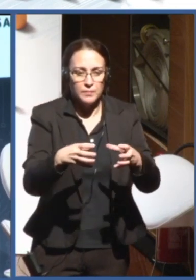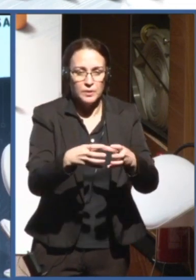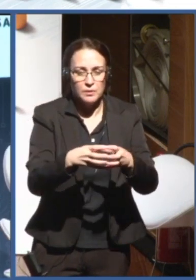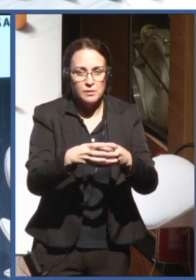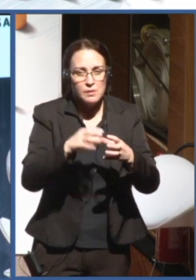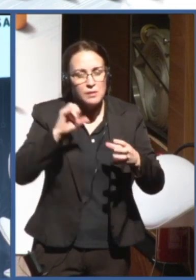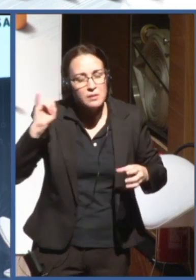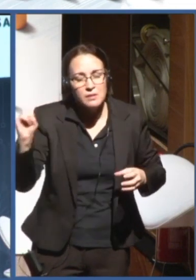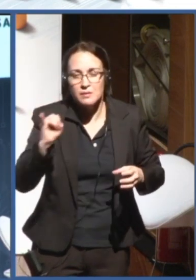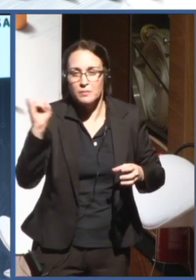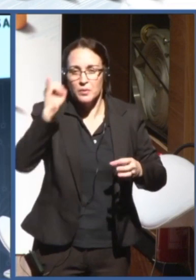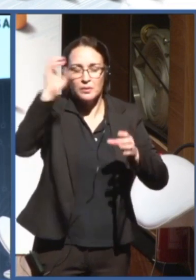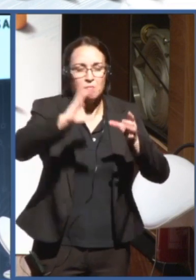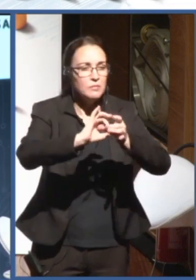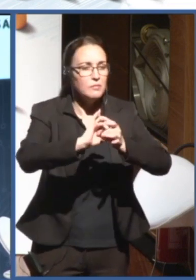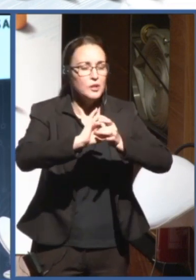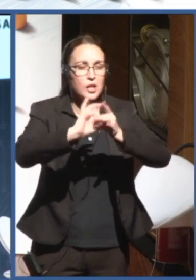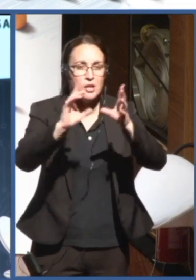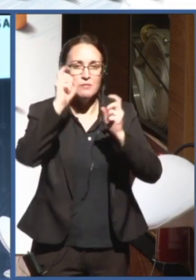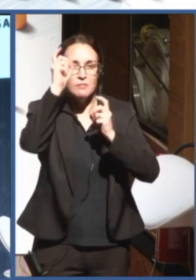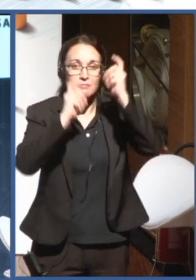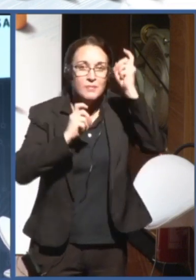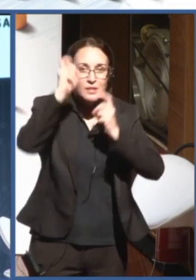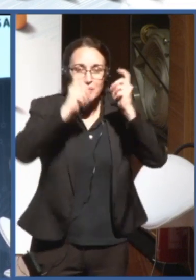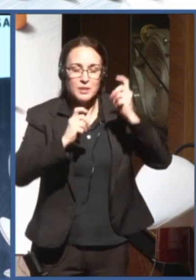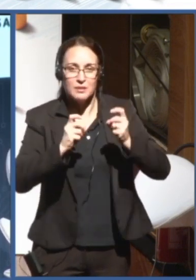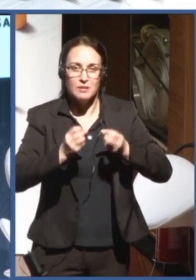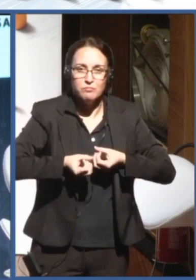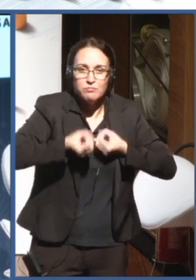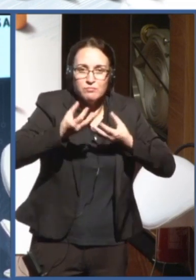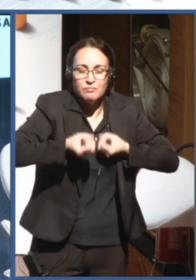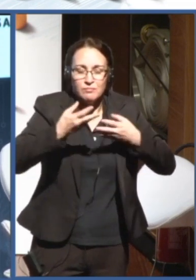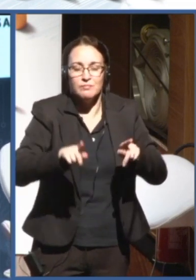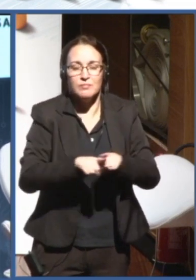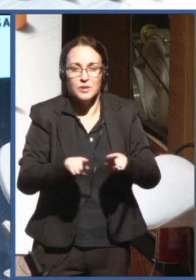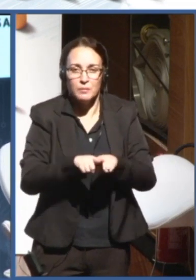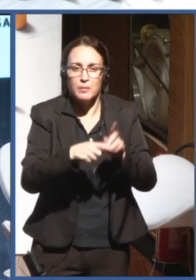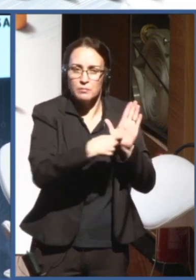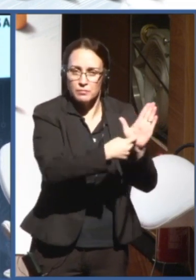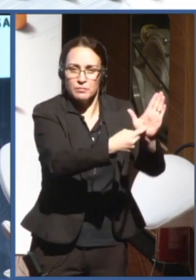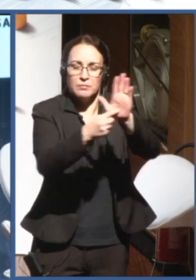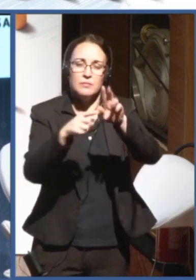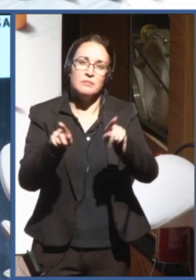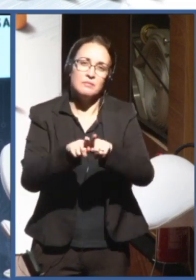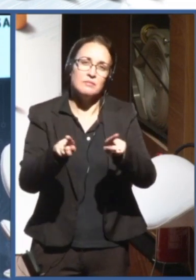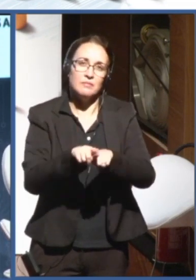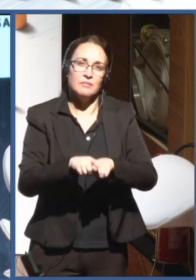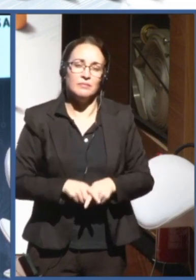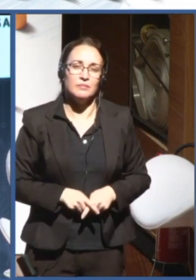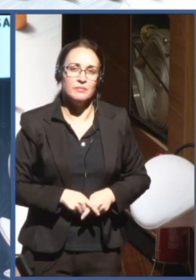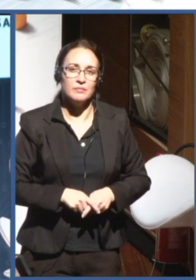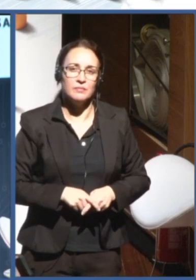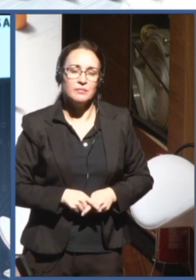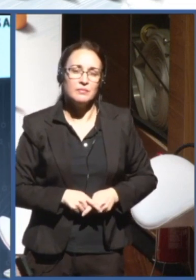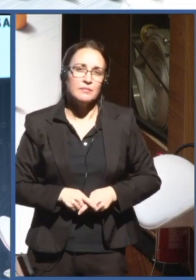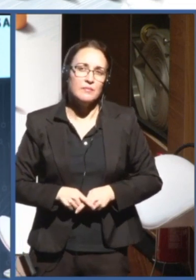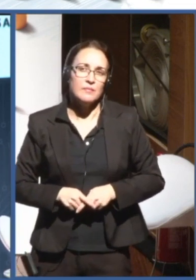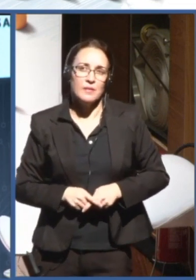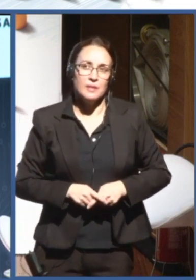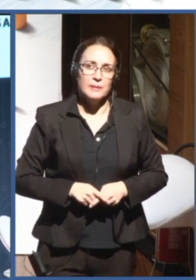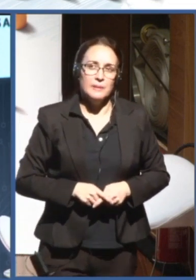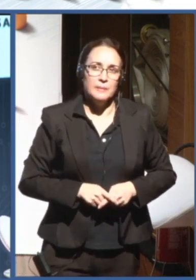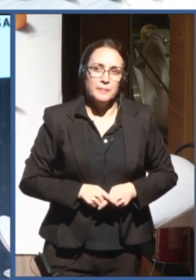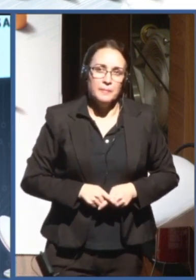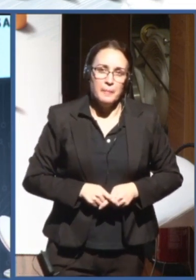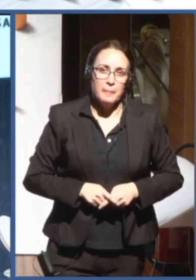And the other principle that I wanted to highlight is also the importance and meaningful disclosure on the part of the public sector defined